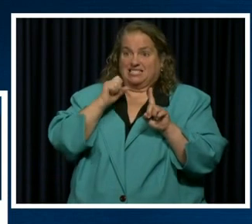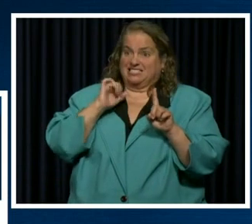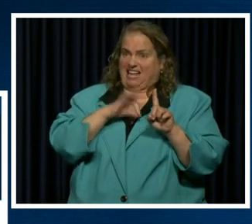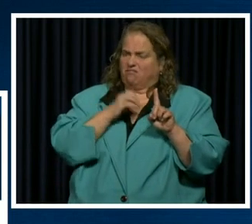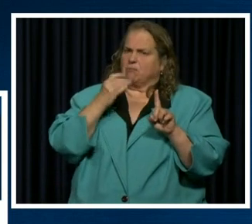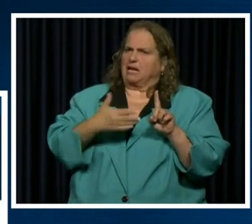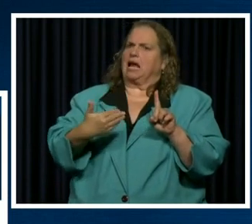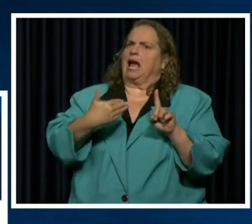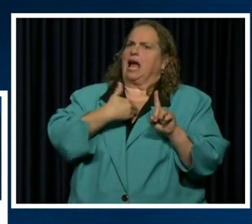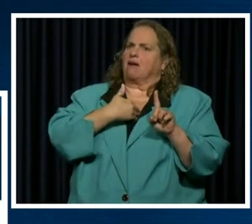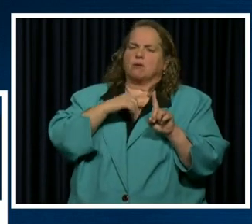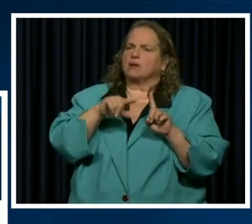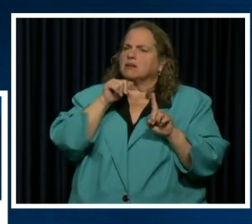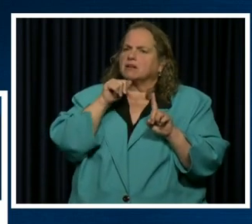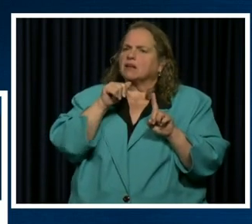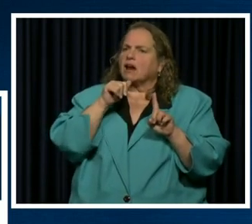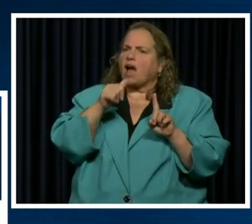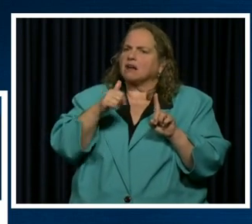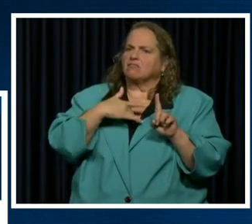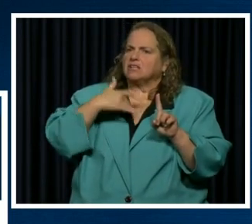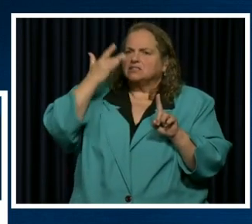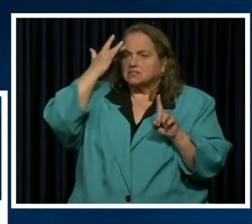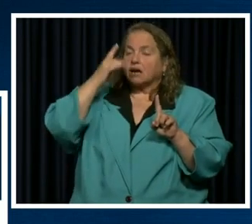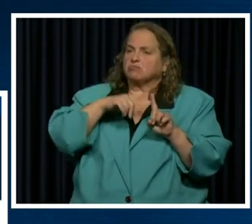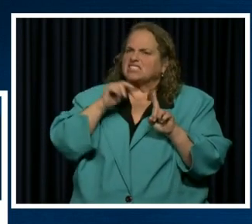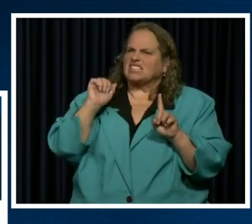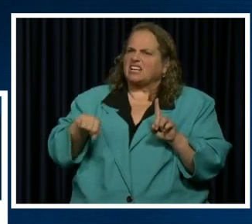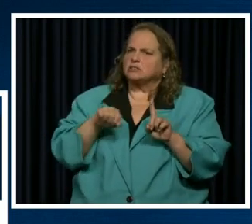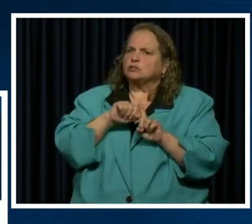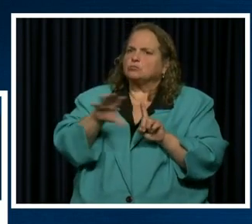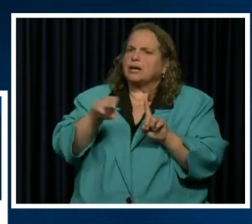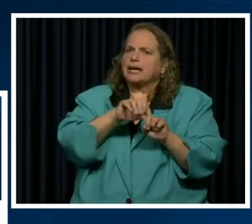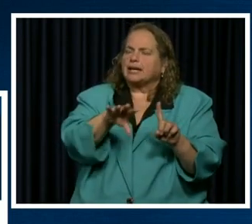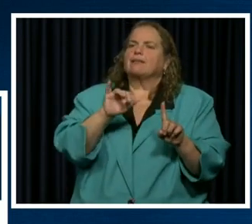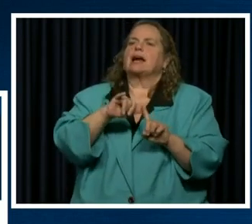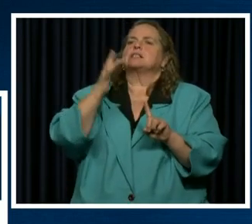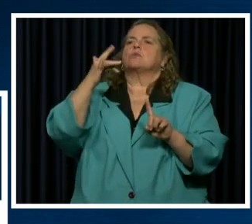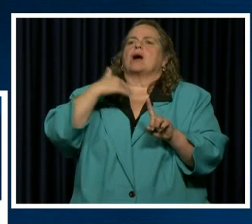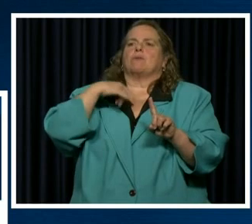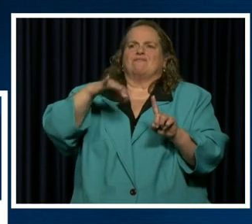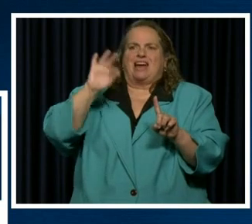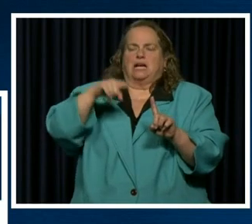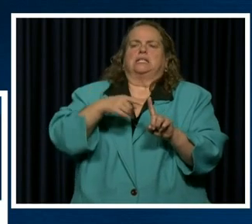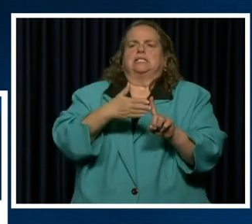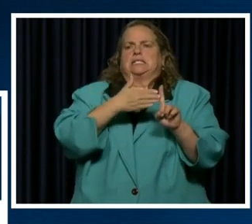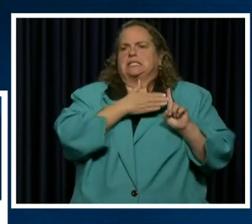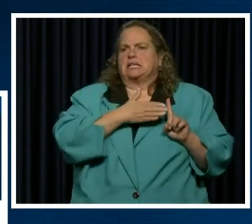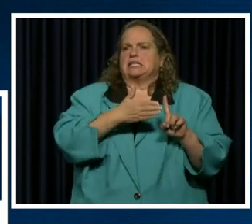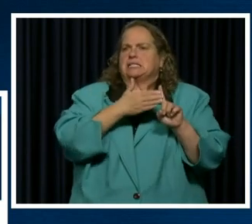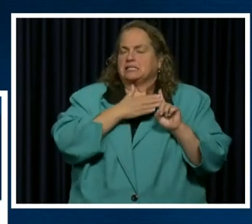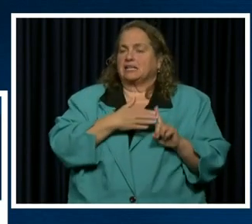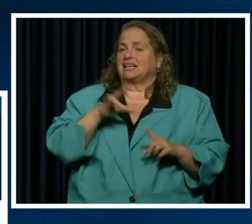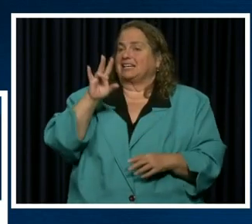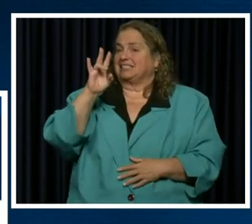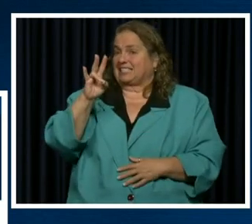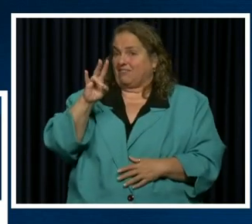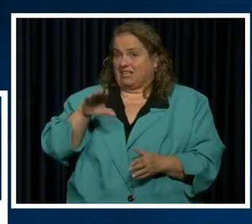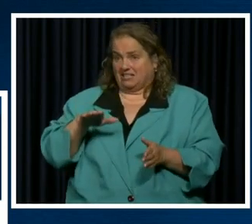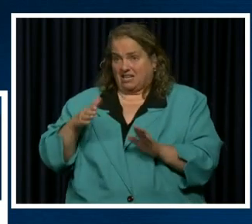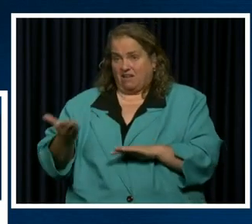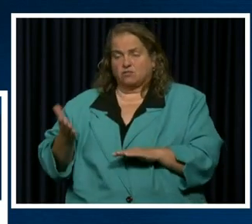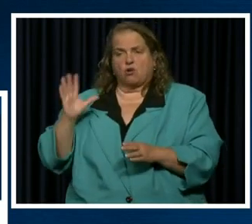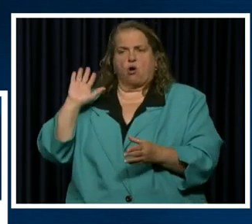things in facilities. And then we have seven additional deaths. All seven are residents,